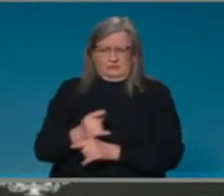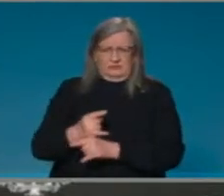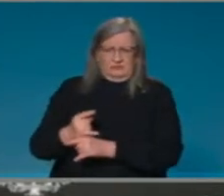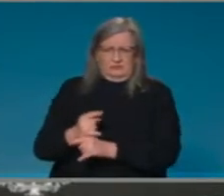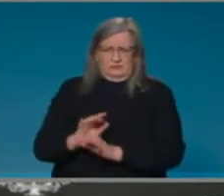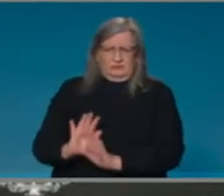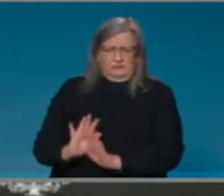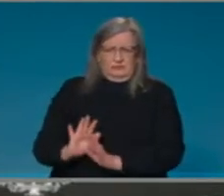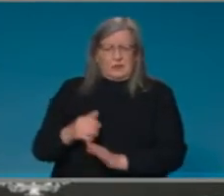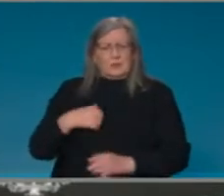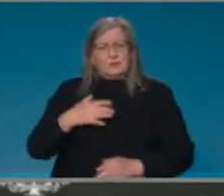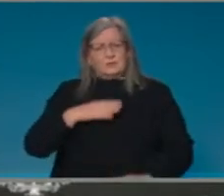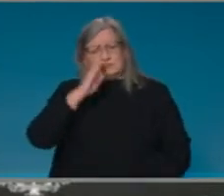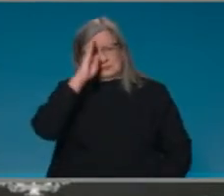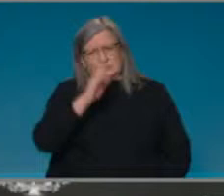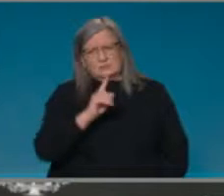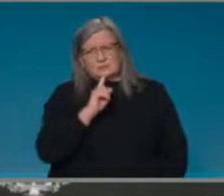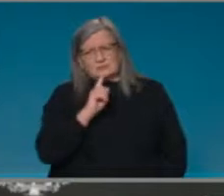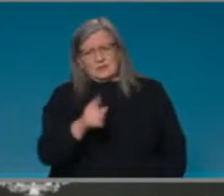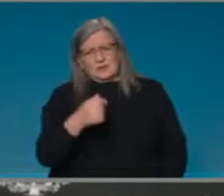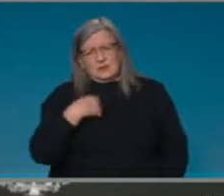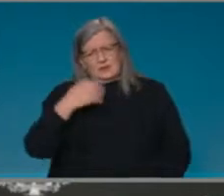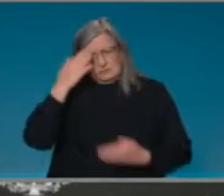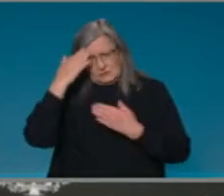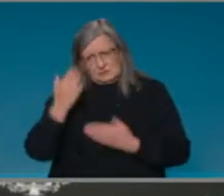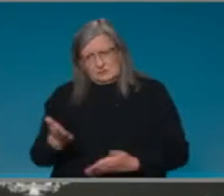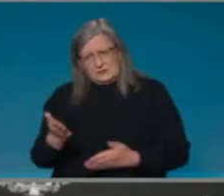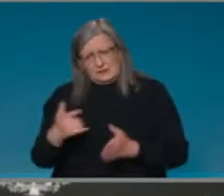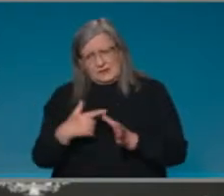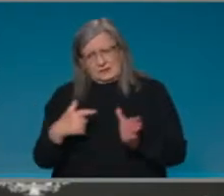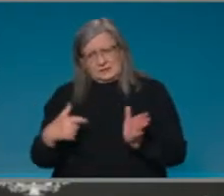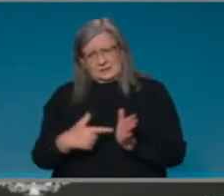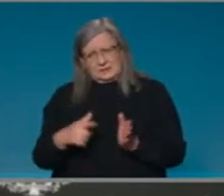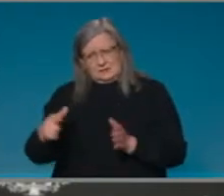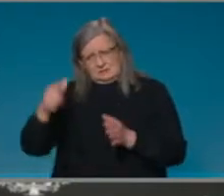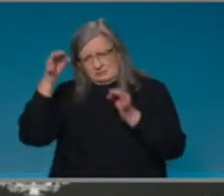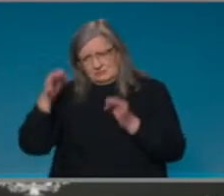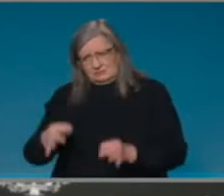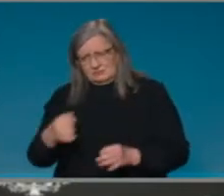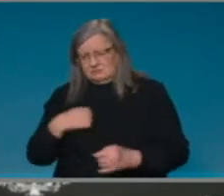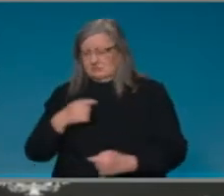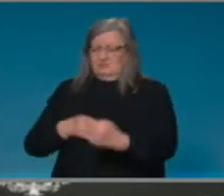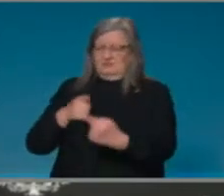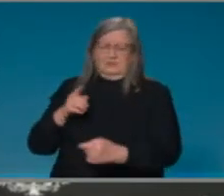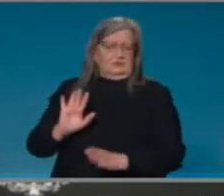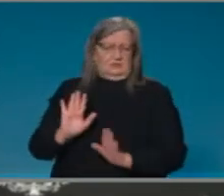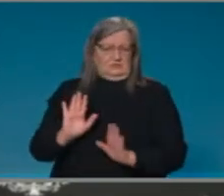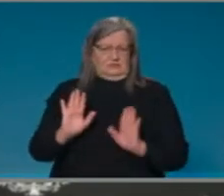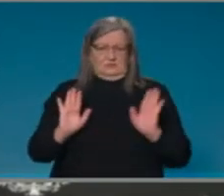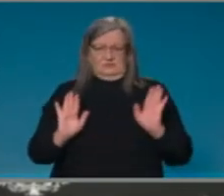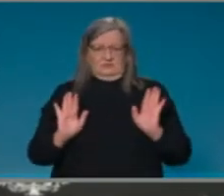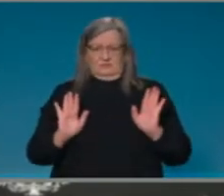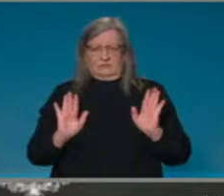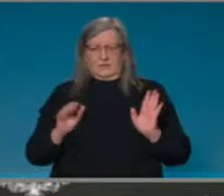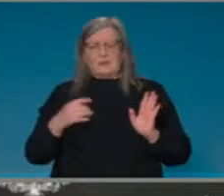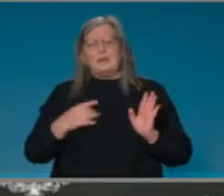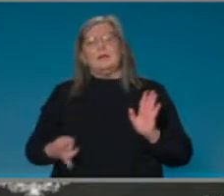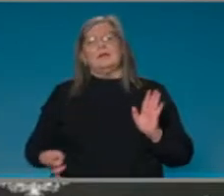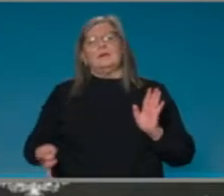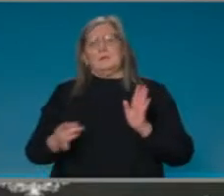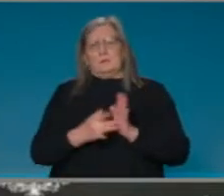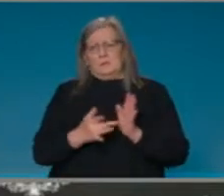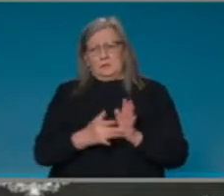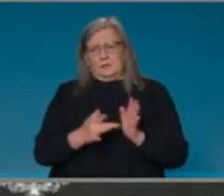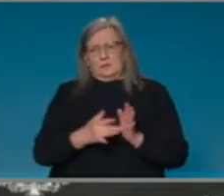their decision and not to engage in a debate. And I think that is a very important part of the